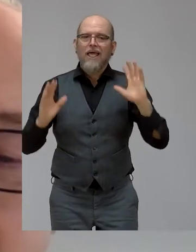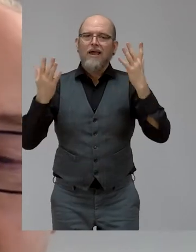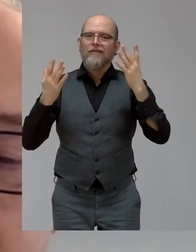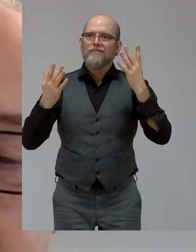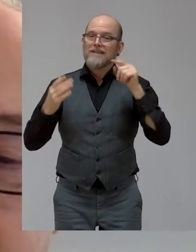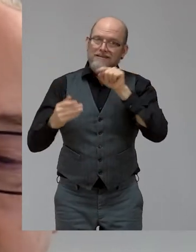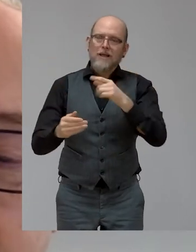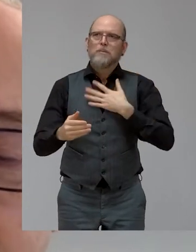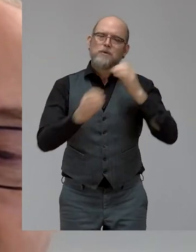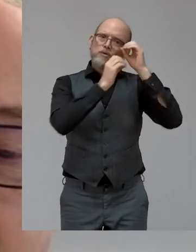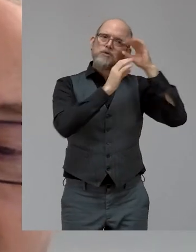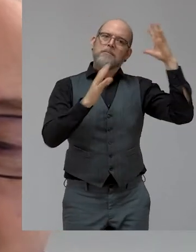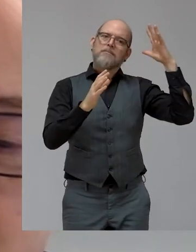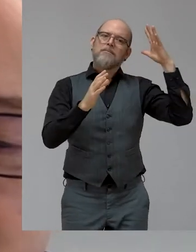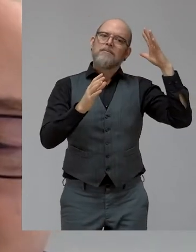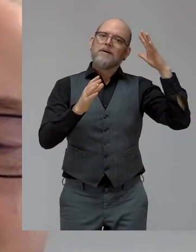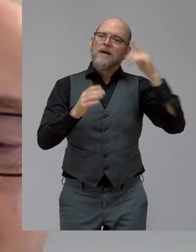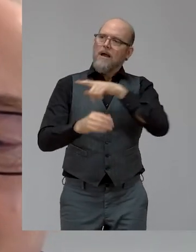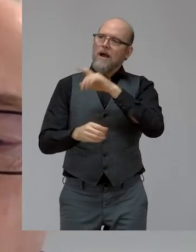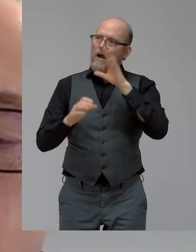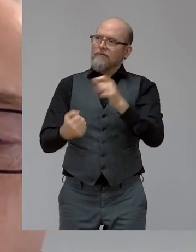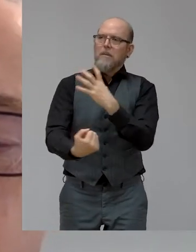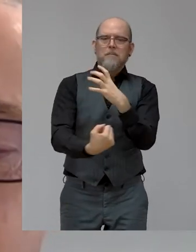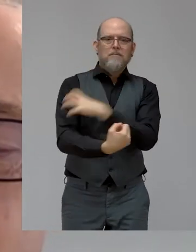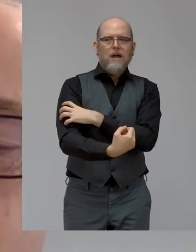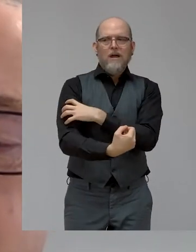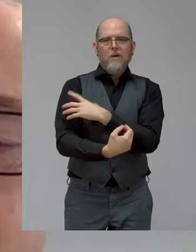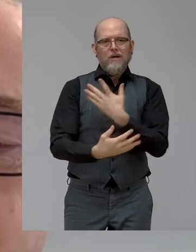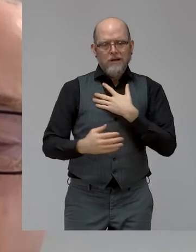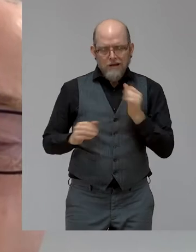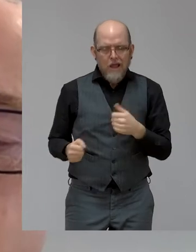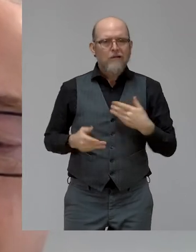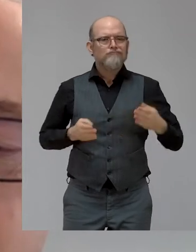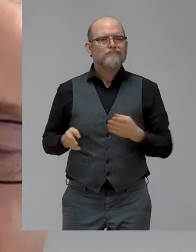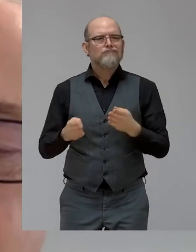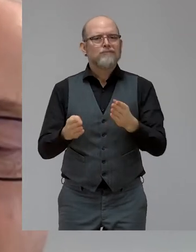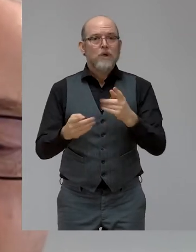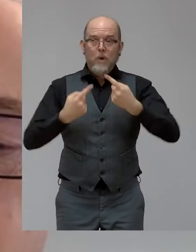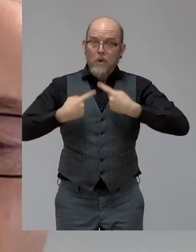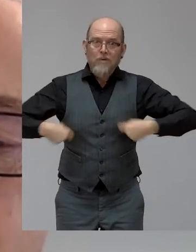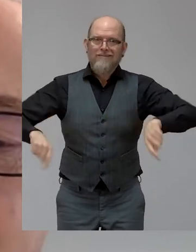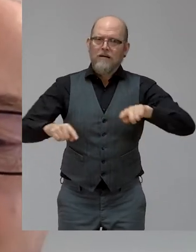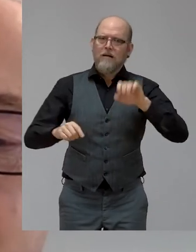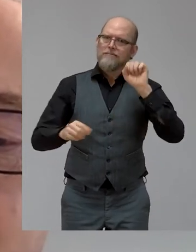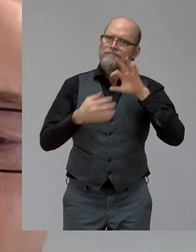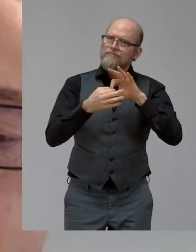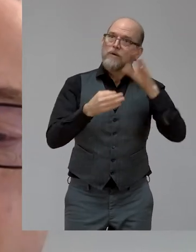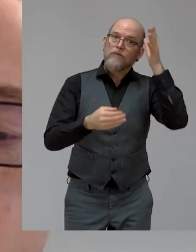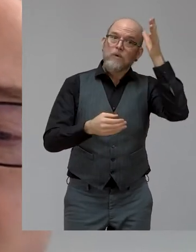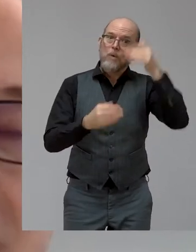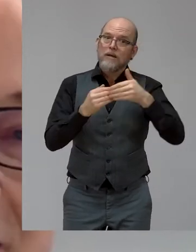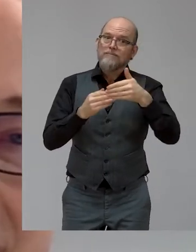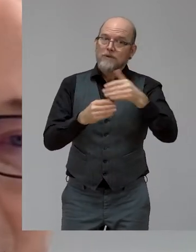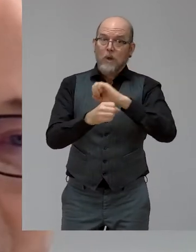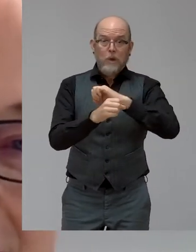potentials. I have a dream that we all create a new renaissance after Corona where